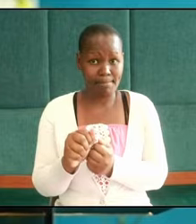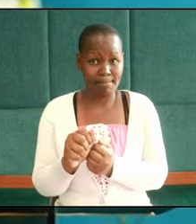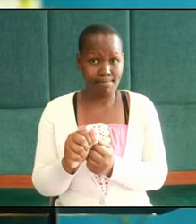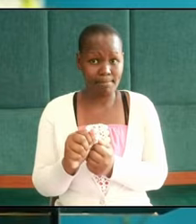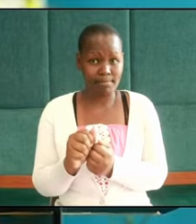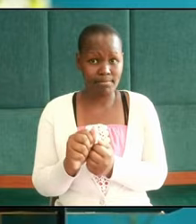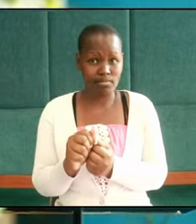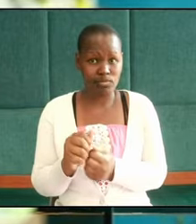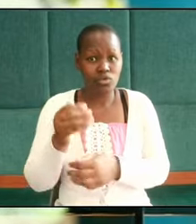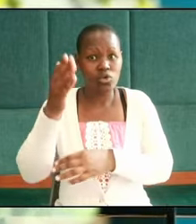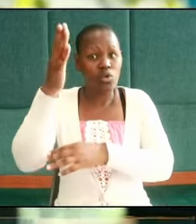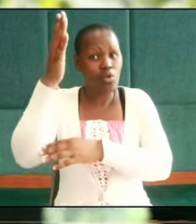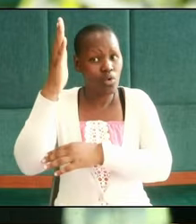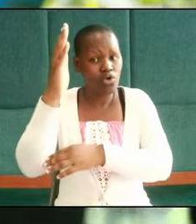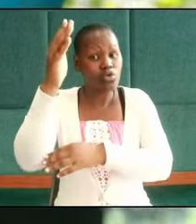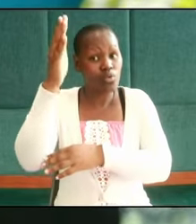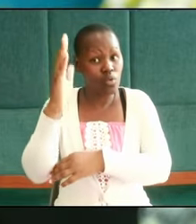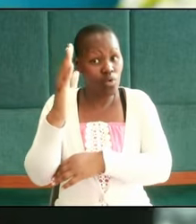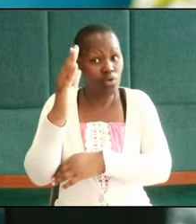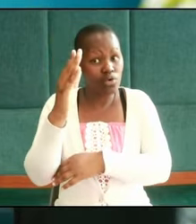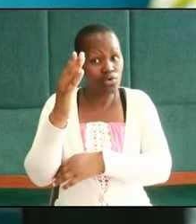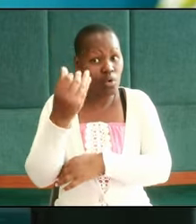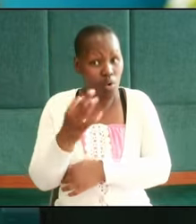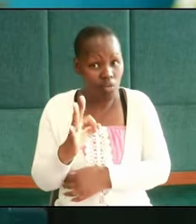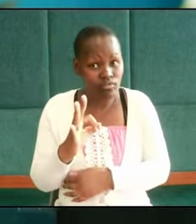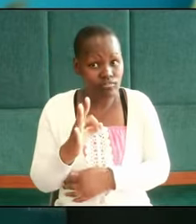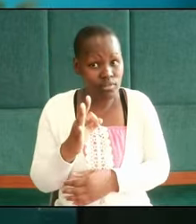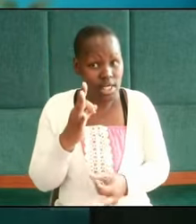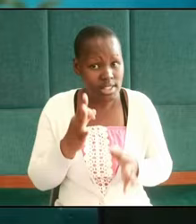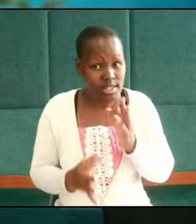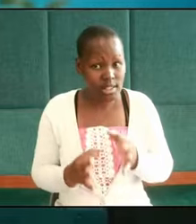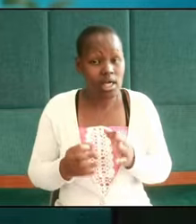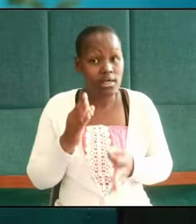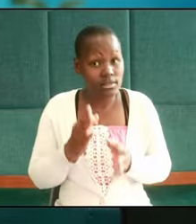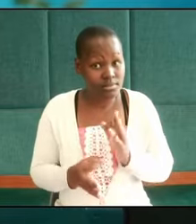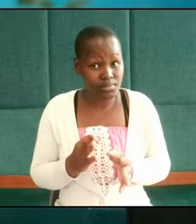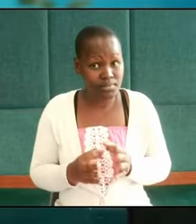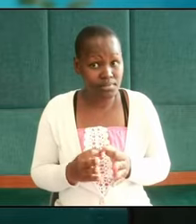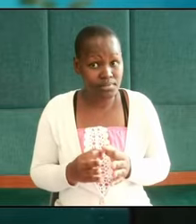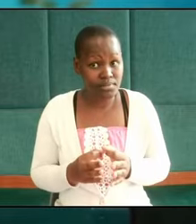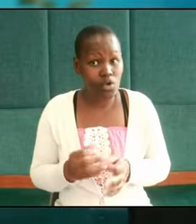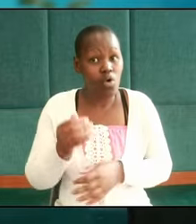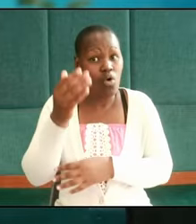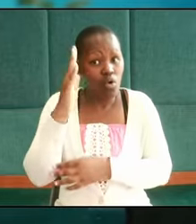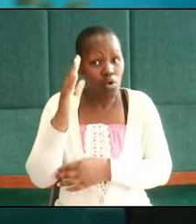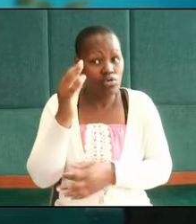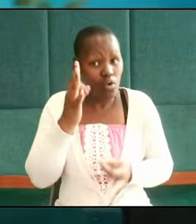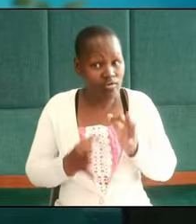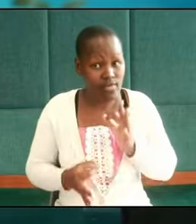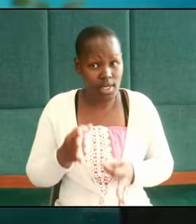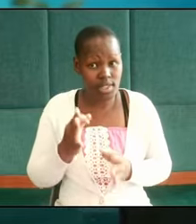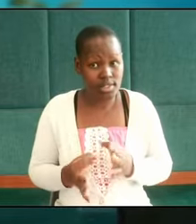God is a God of judge he's a judge he's a God of fairness